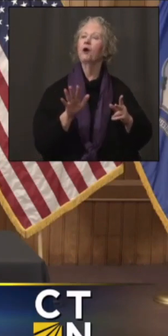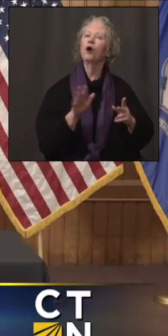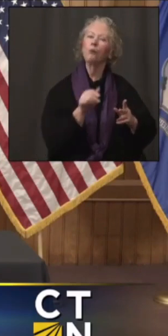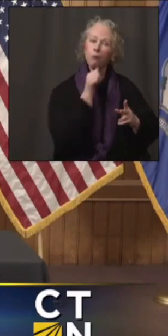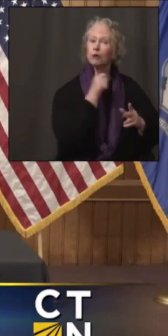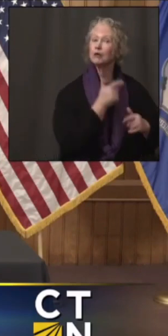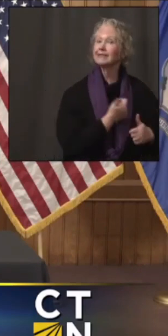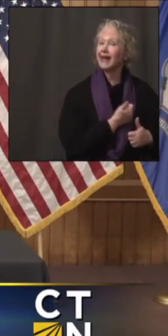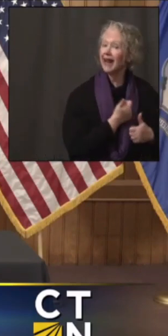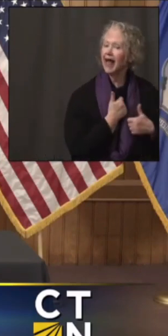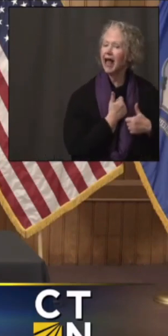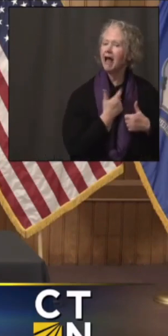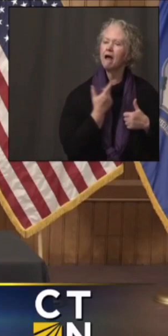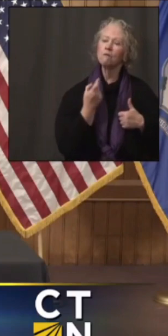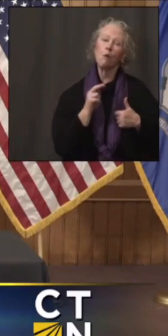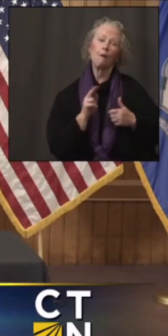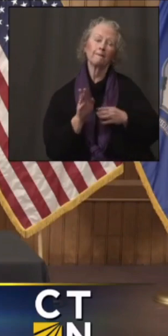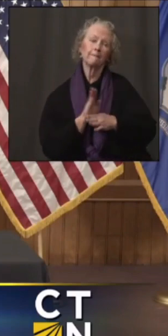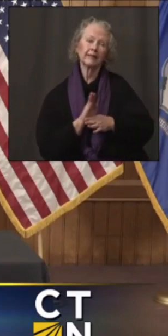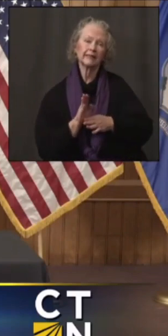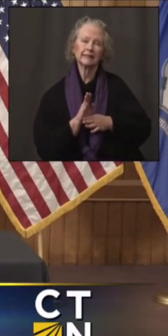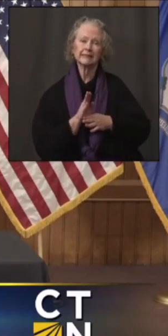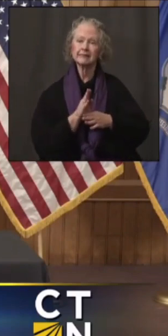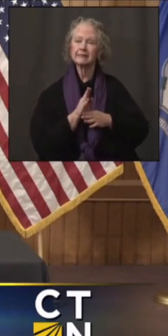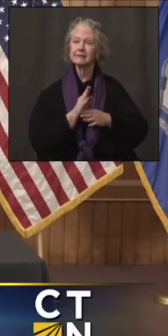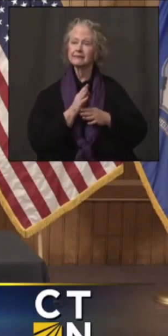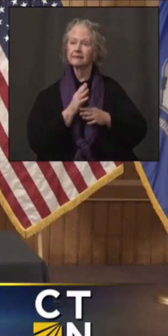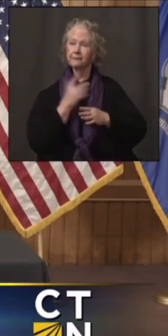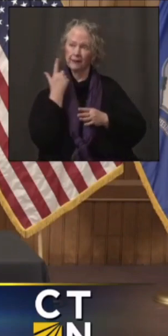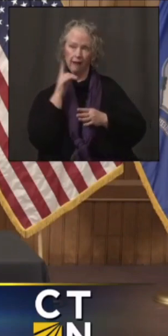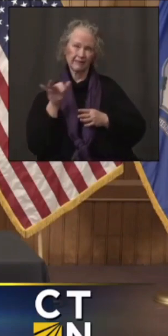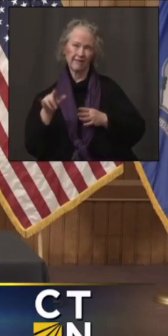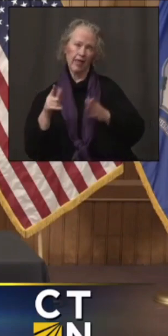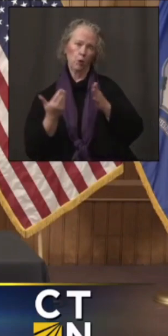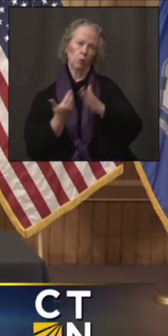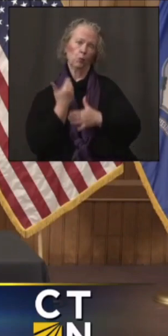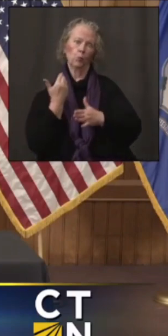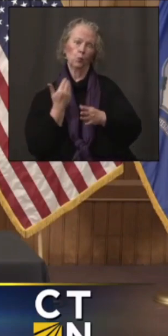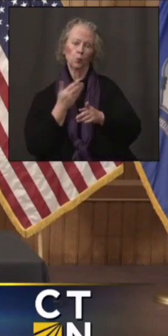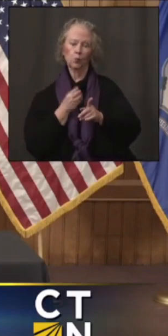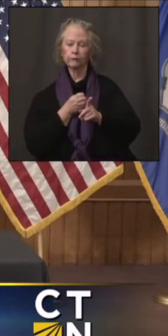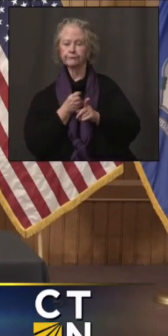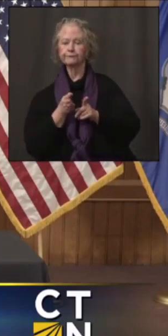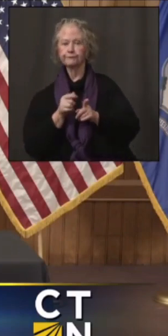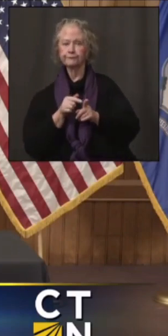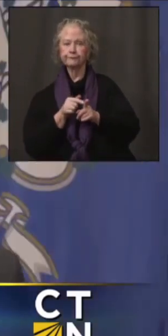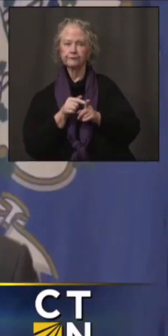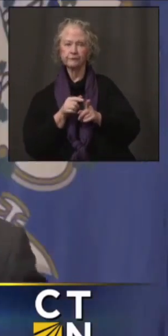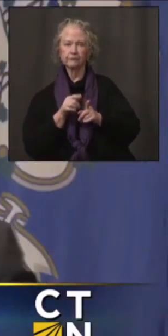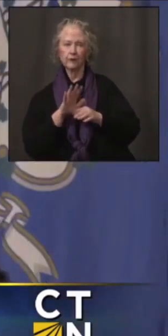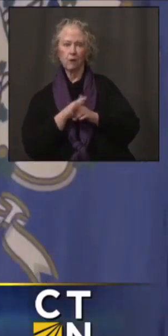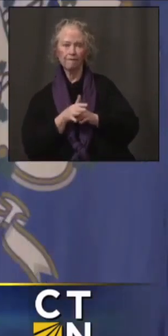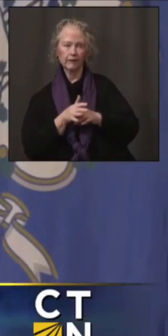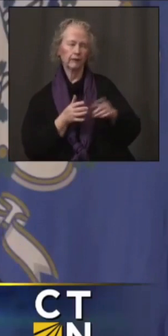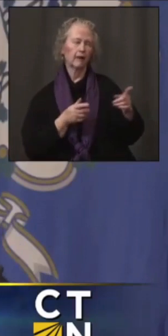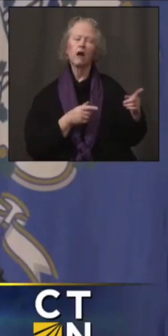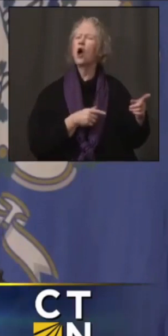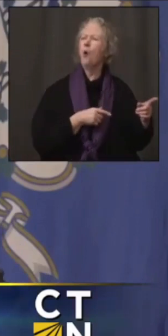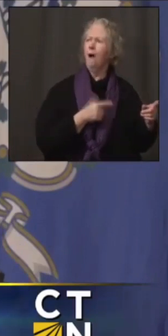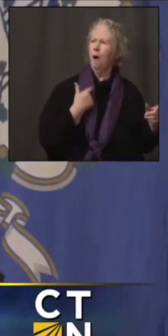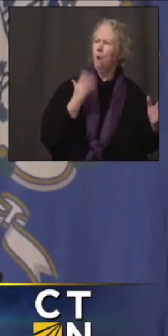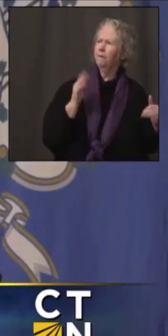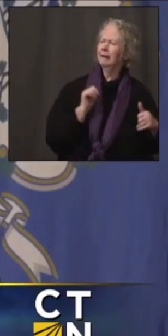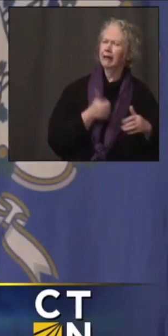for, uh, now that, now that the strain is here, is that something you've given thought to? I sure hope not. Um,